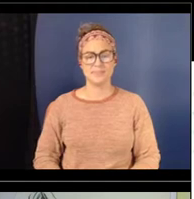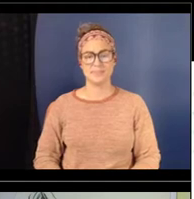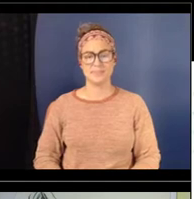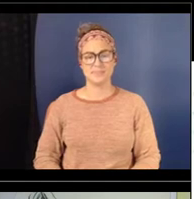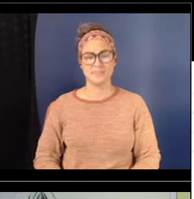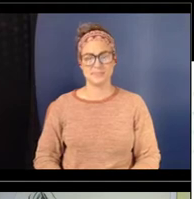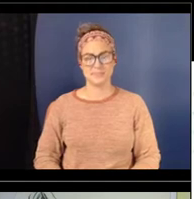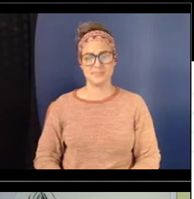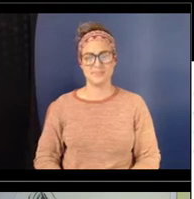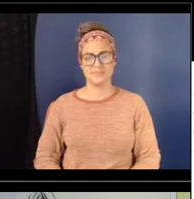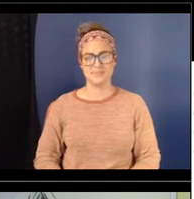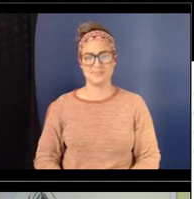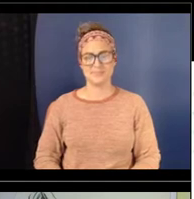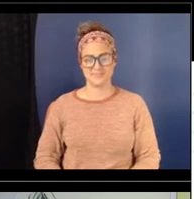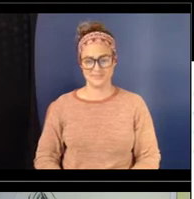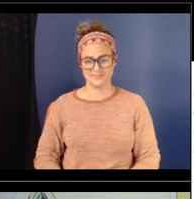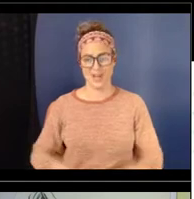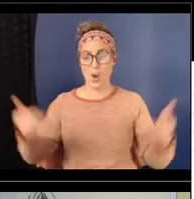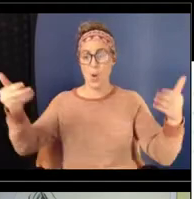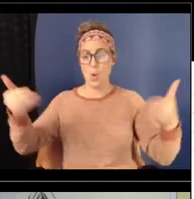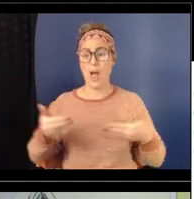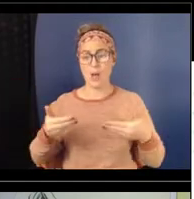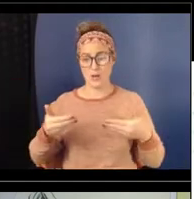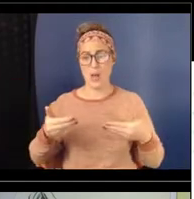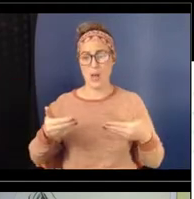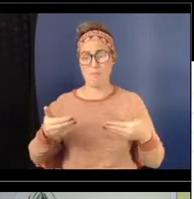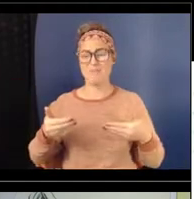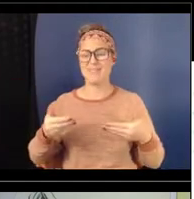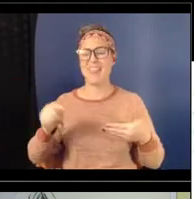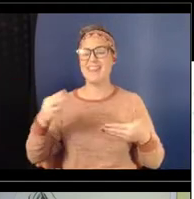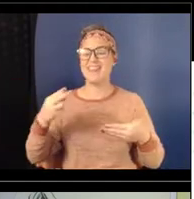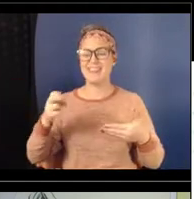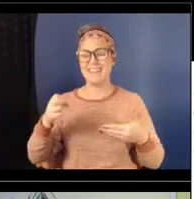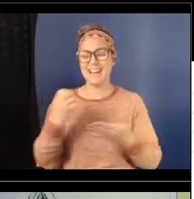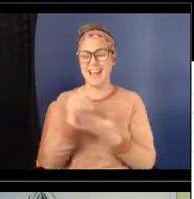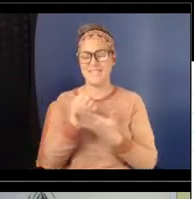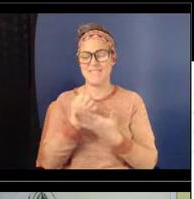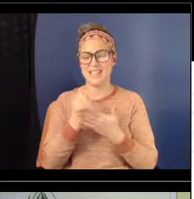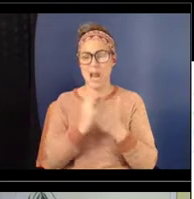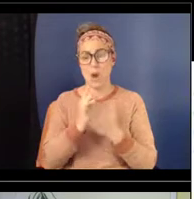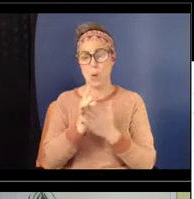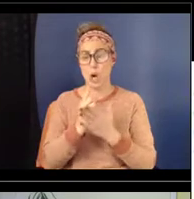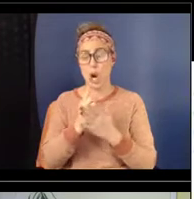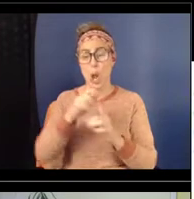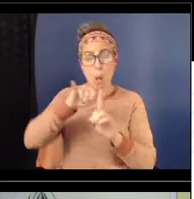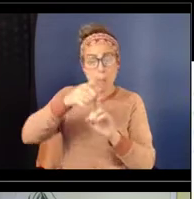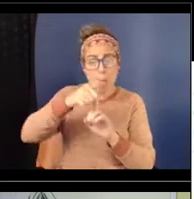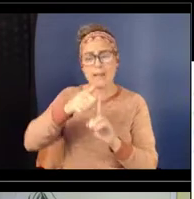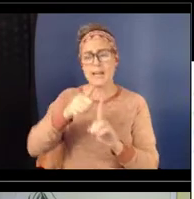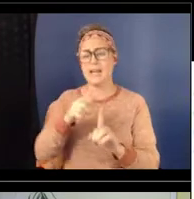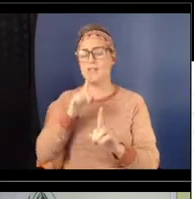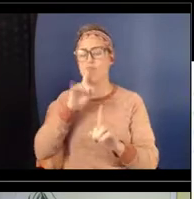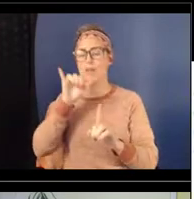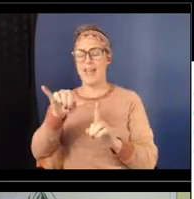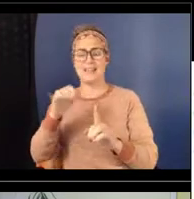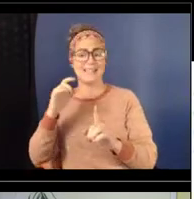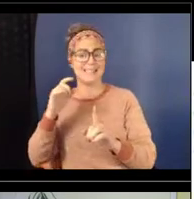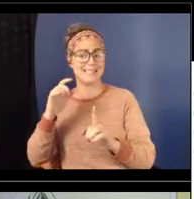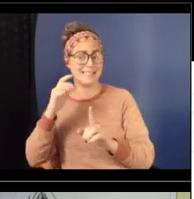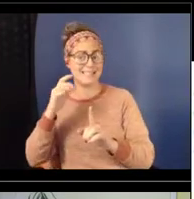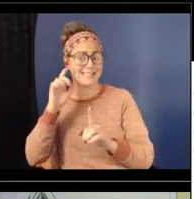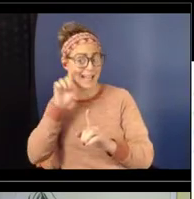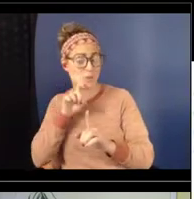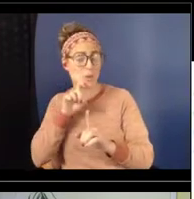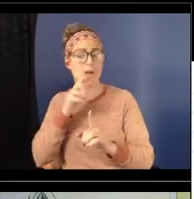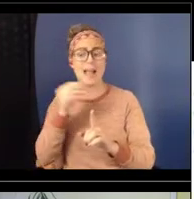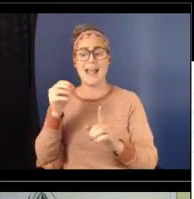Welcome to the Evidence Hour, Bullying as a Developmental Precursor to Sexual and Dating Violence Across Adolescents.